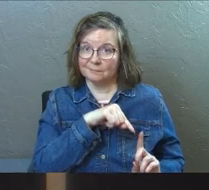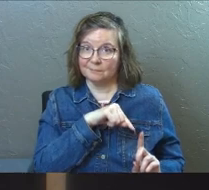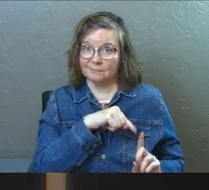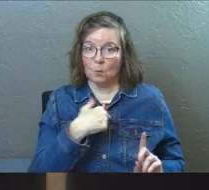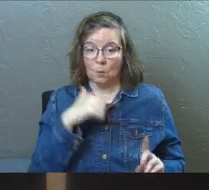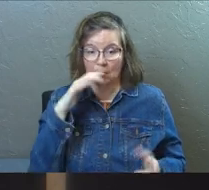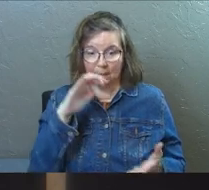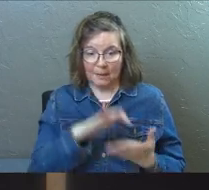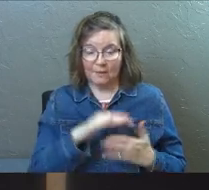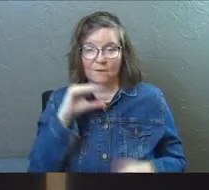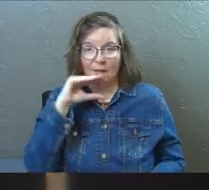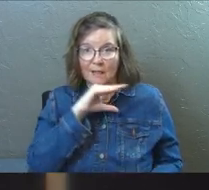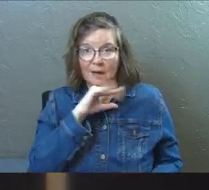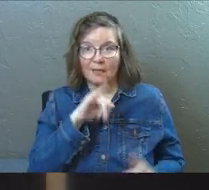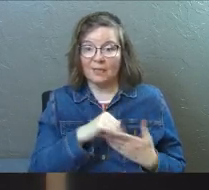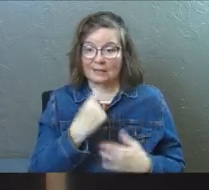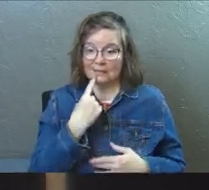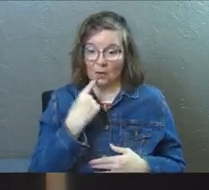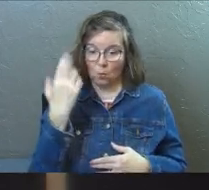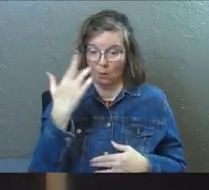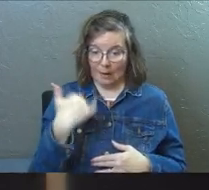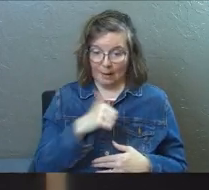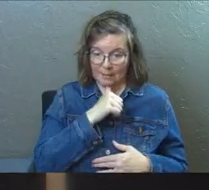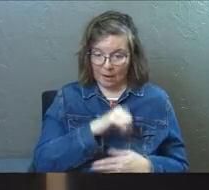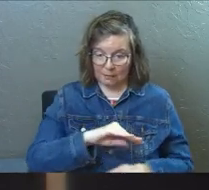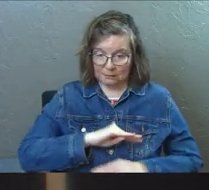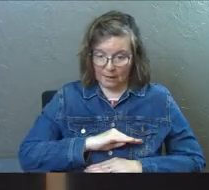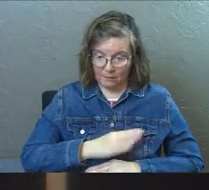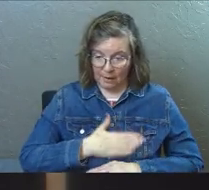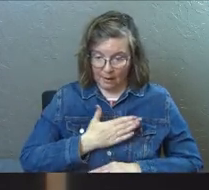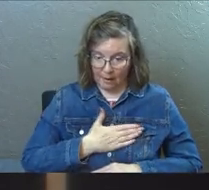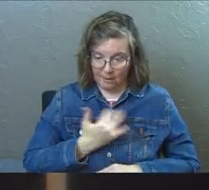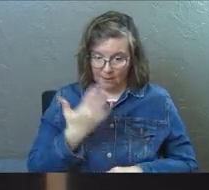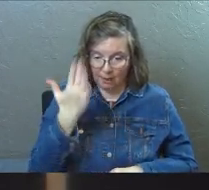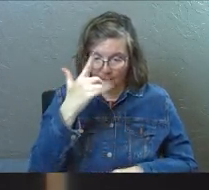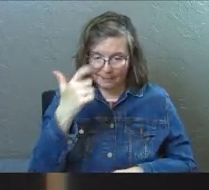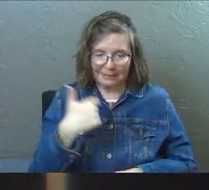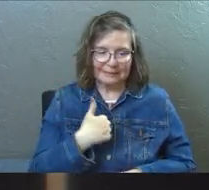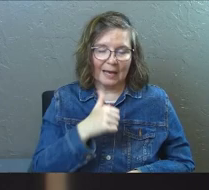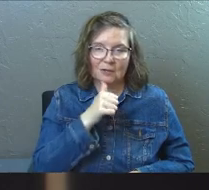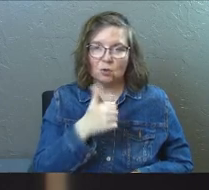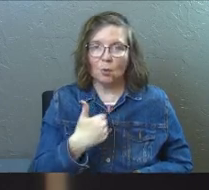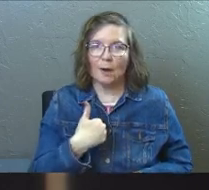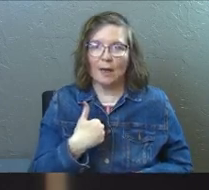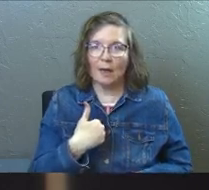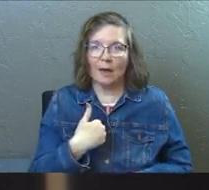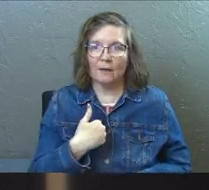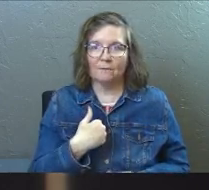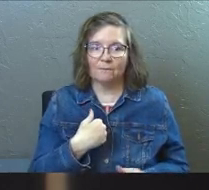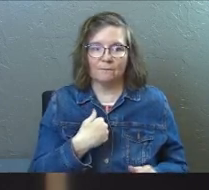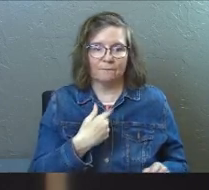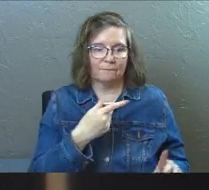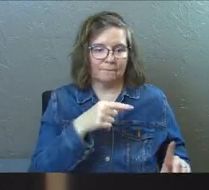We believe a lie. We says the reason I'm not happy today is because I don't have